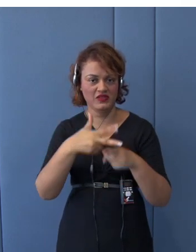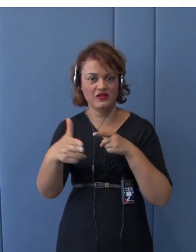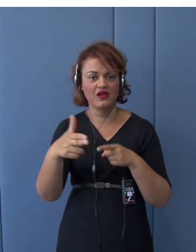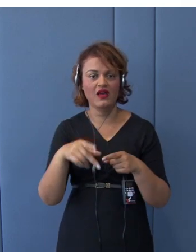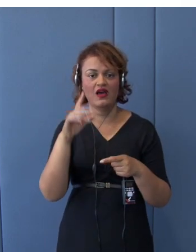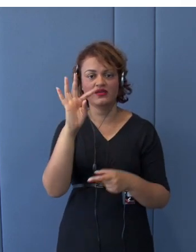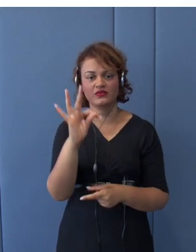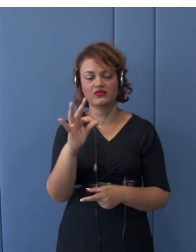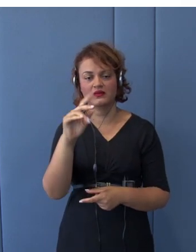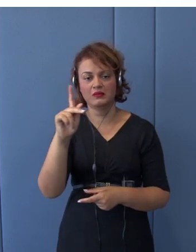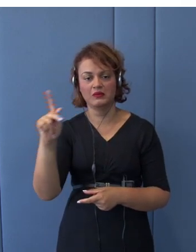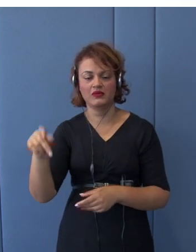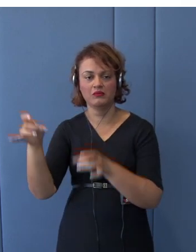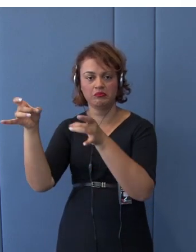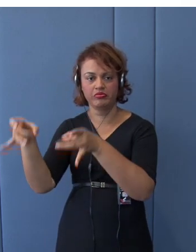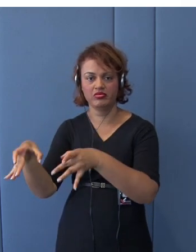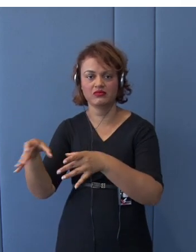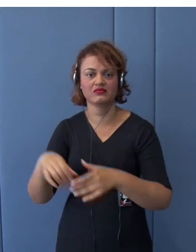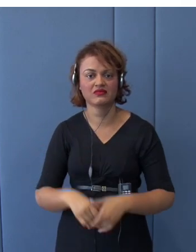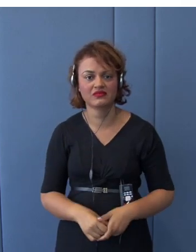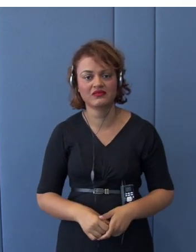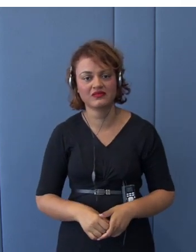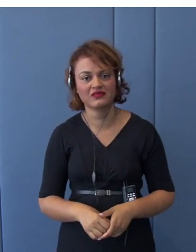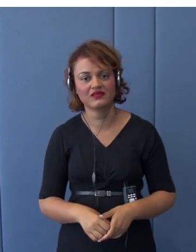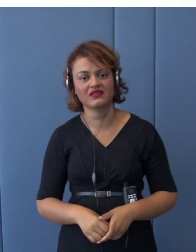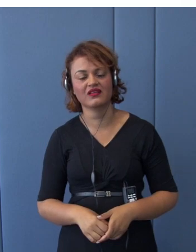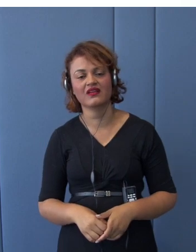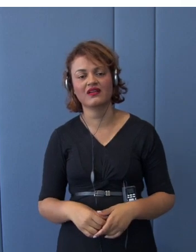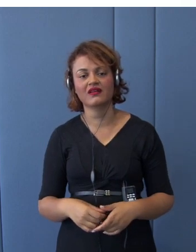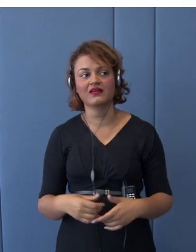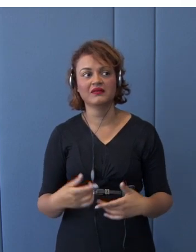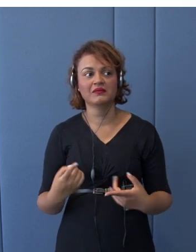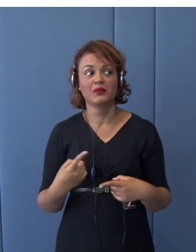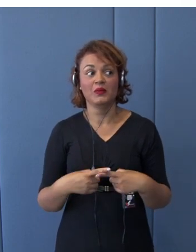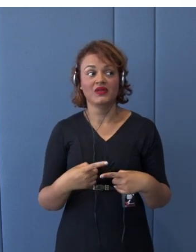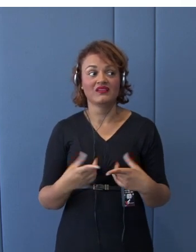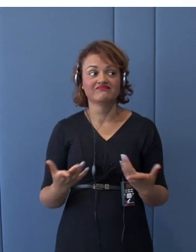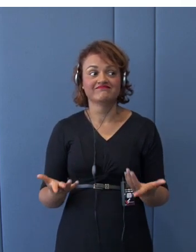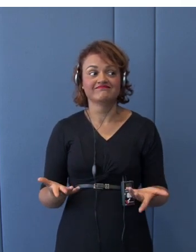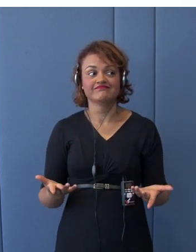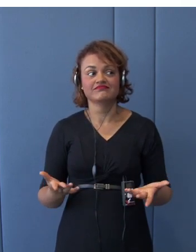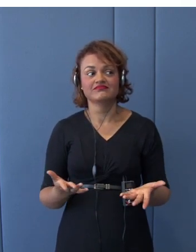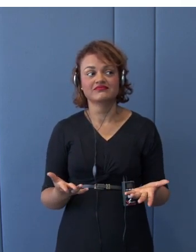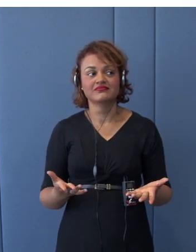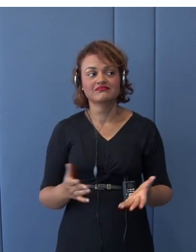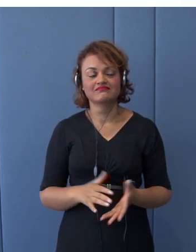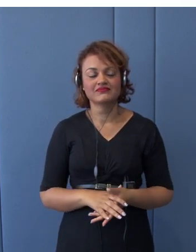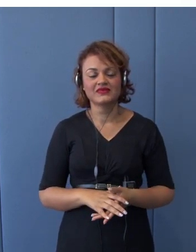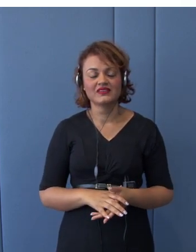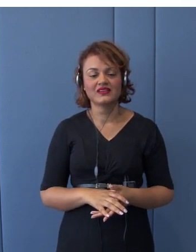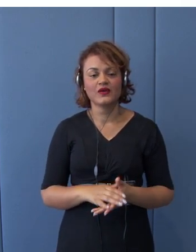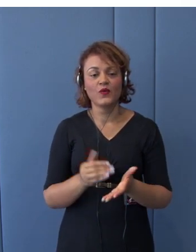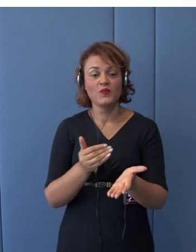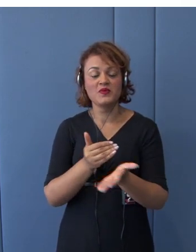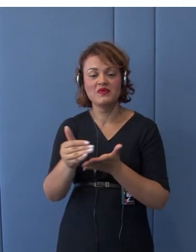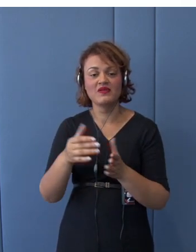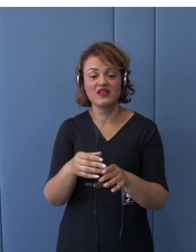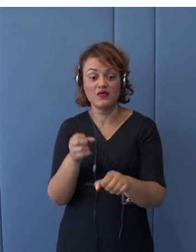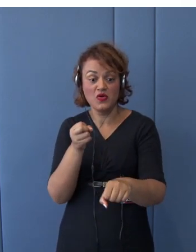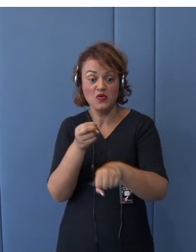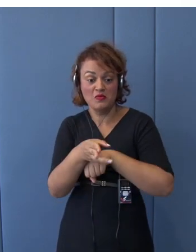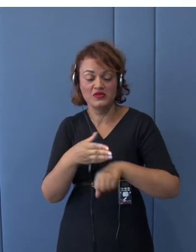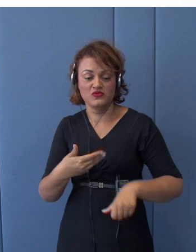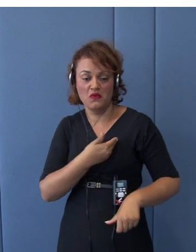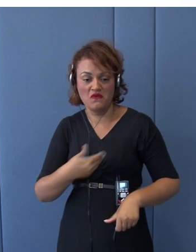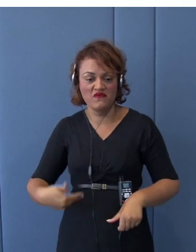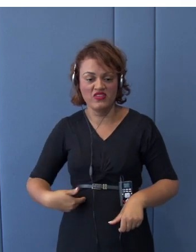first sort of significant action to be taken. And with regard